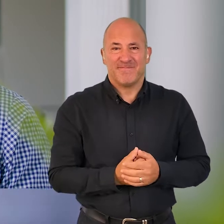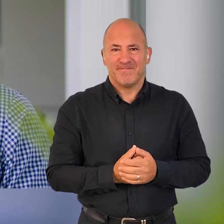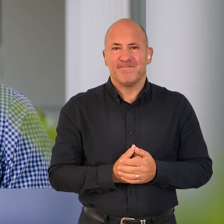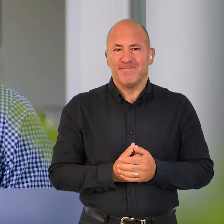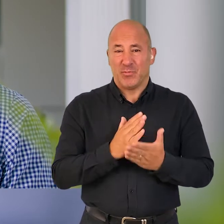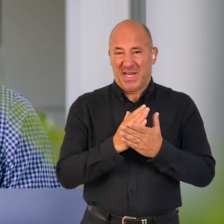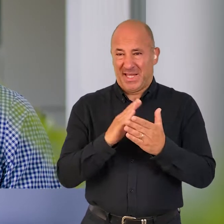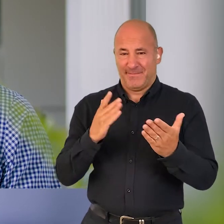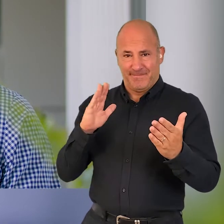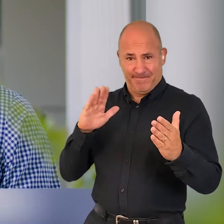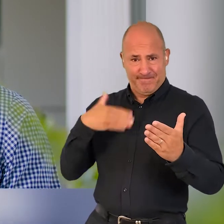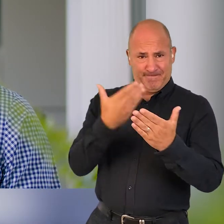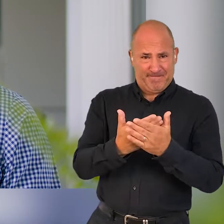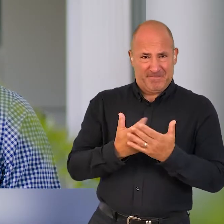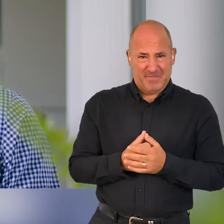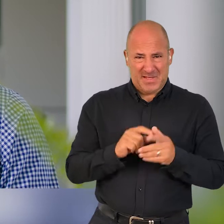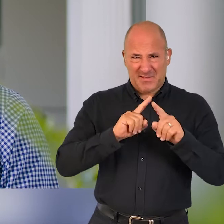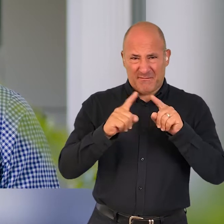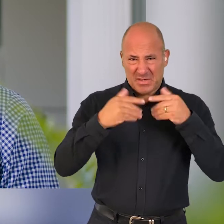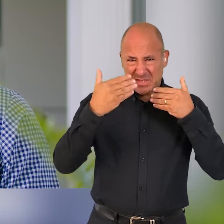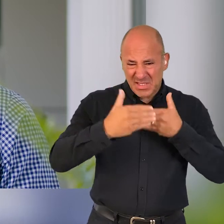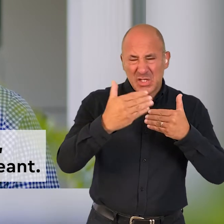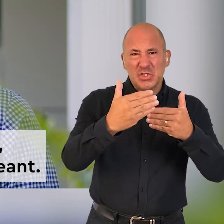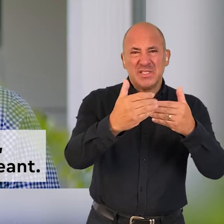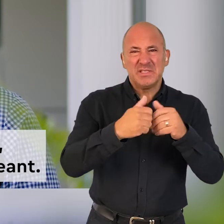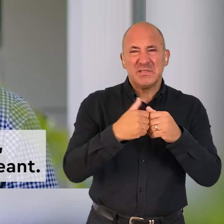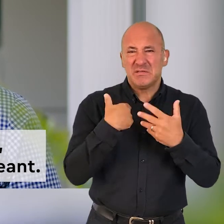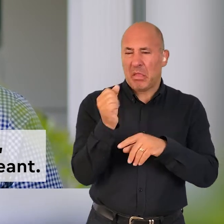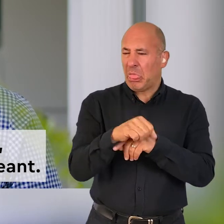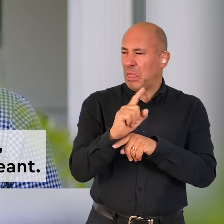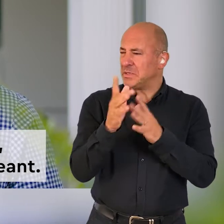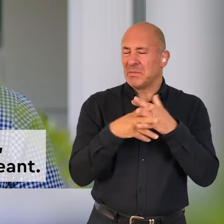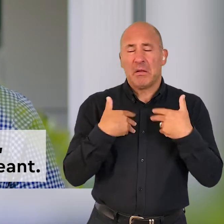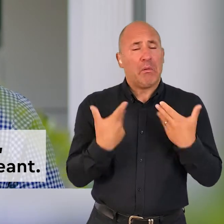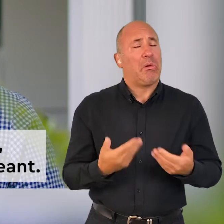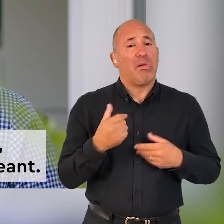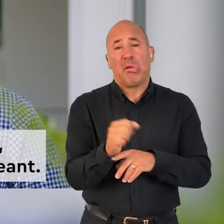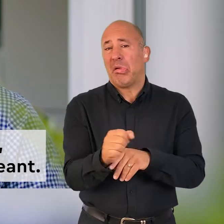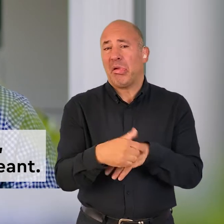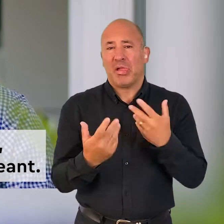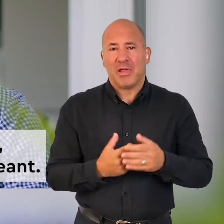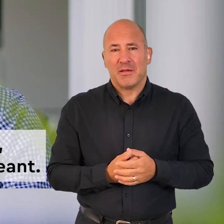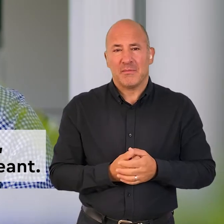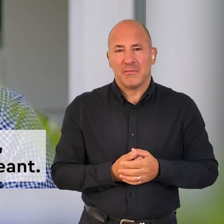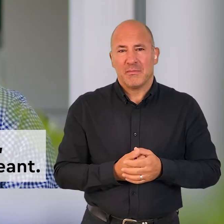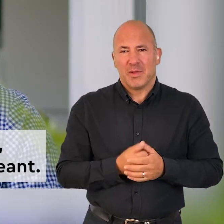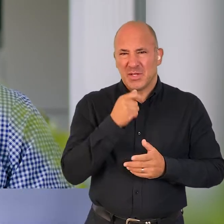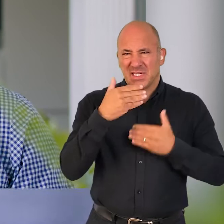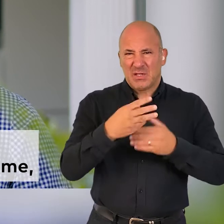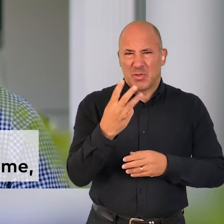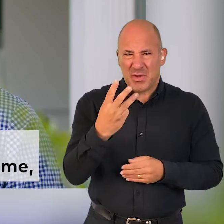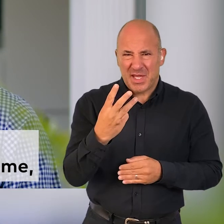and you know up until this journey the different stages I wasn't really aware of of what they meant